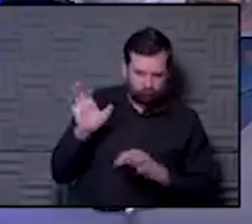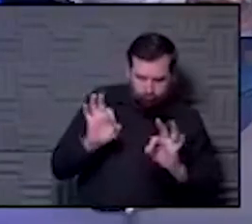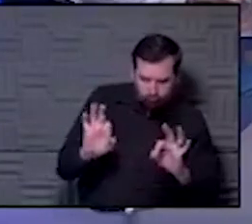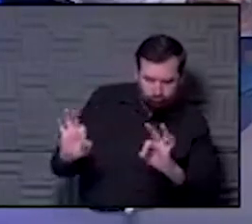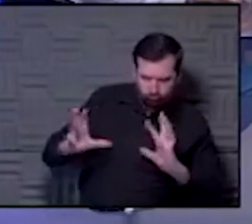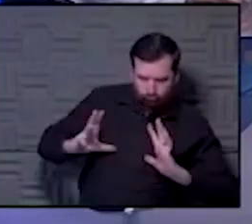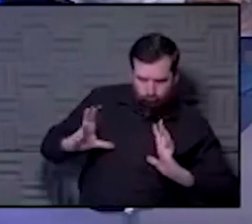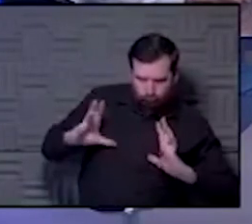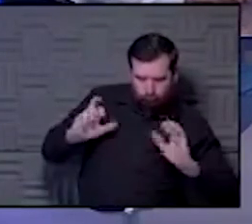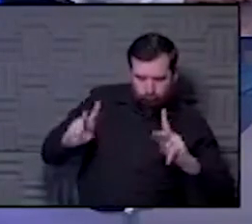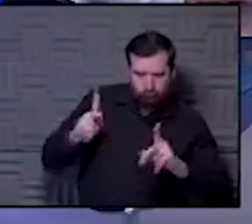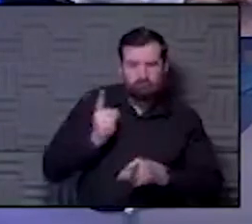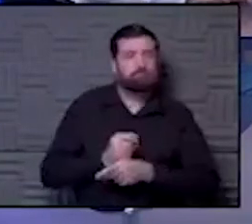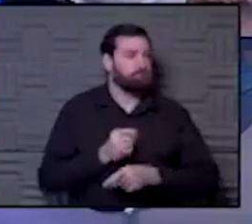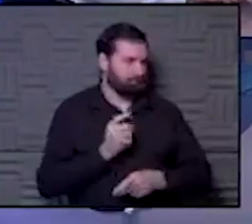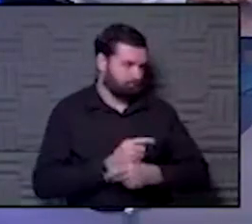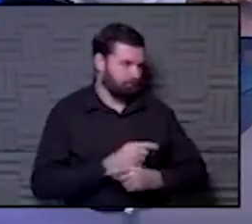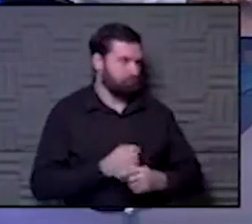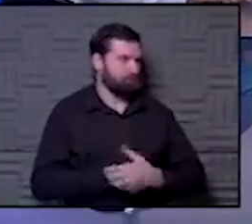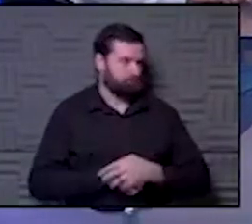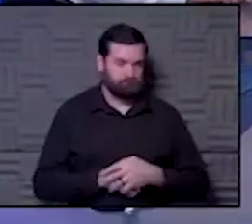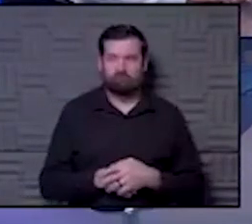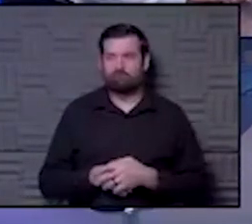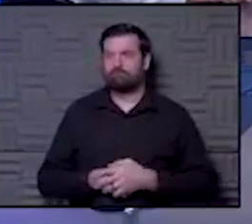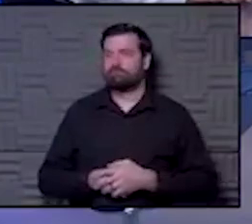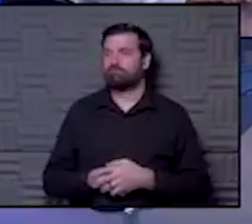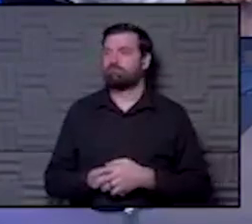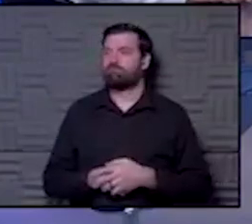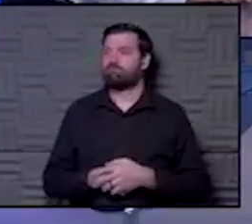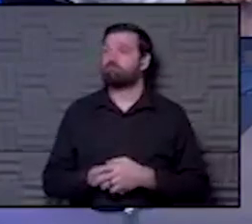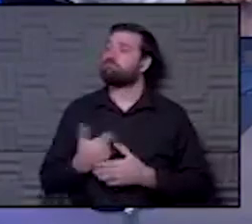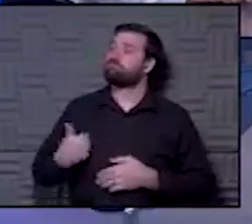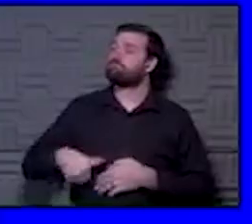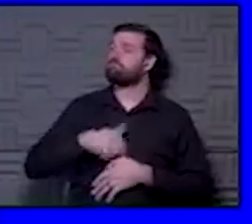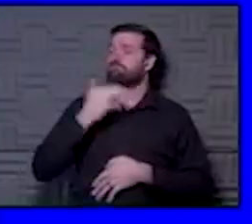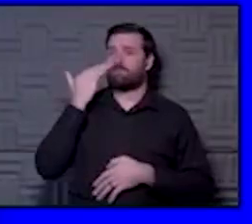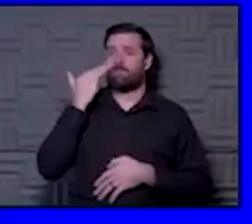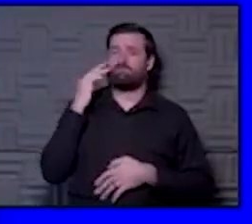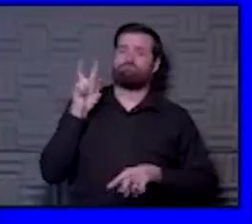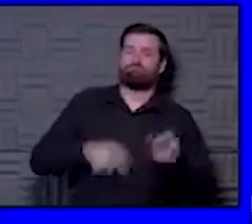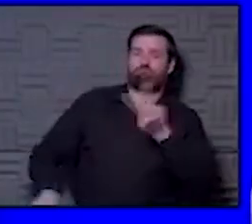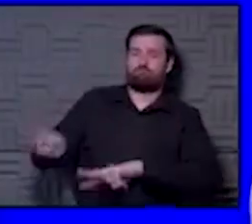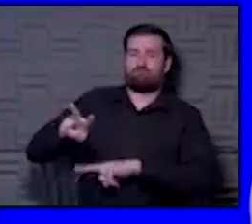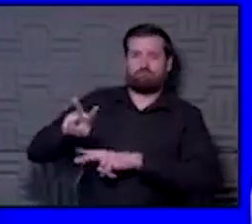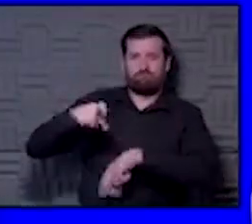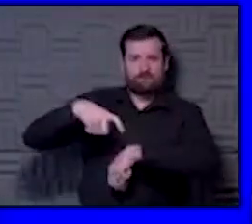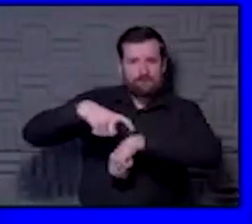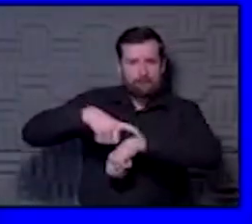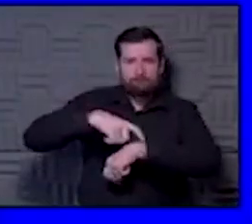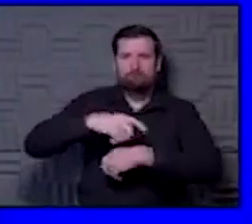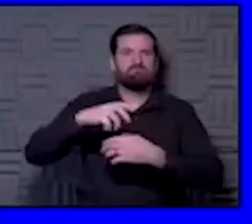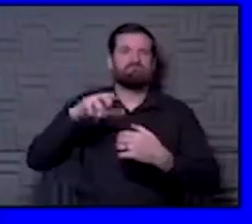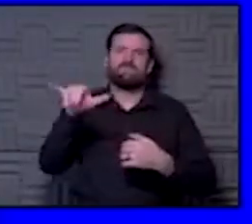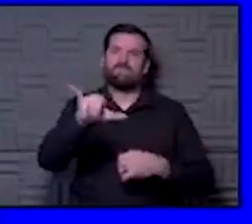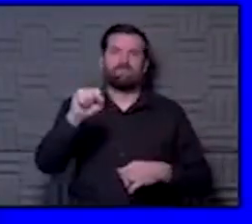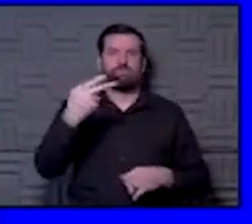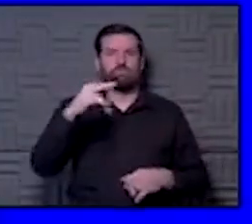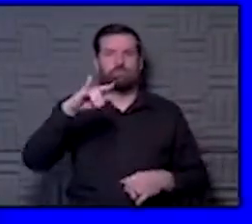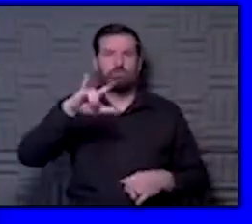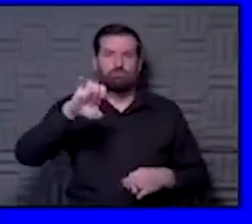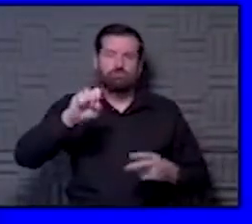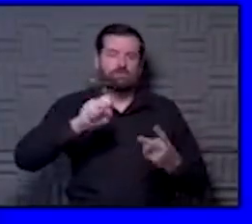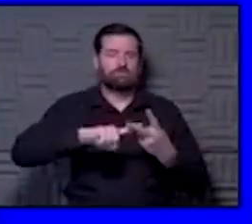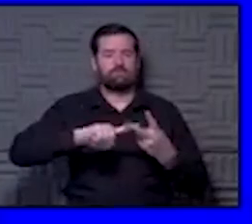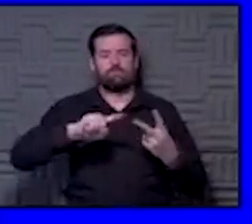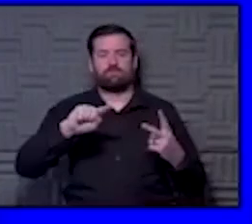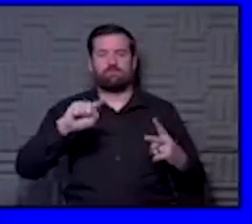vaccine, right? Yep. Yep. Absolutely. And we know that these monitoring periods are nothing new. We do it with shingles vaccine. We do it with HPV